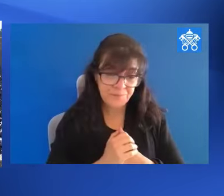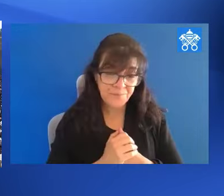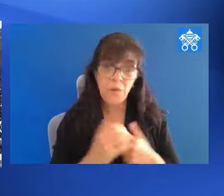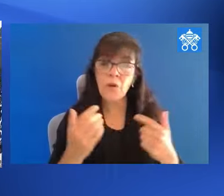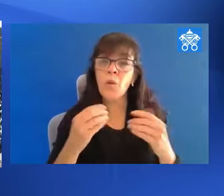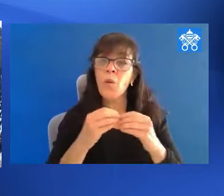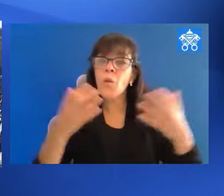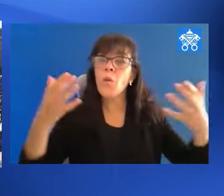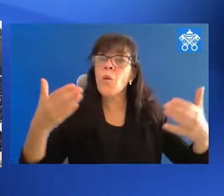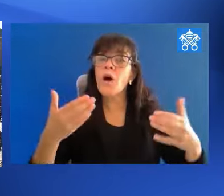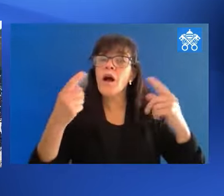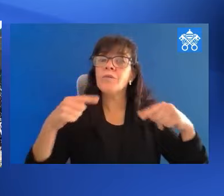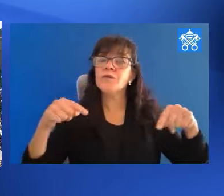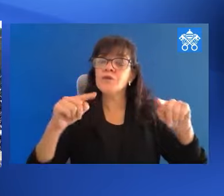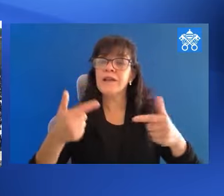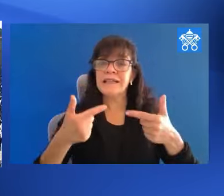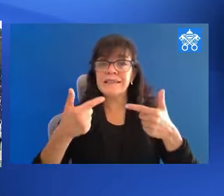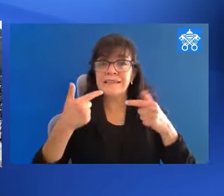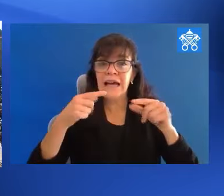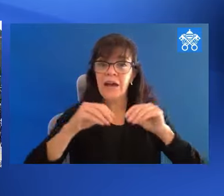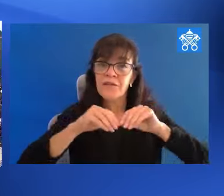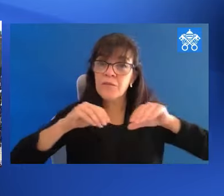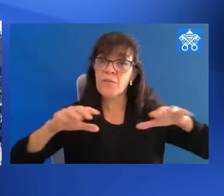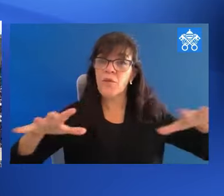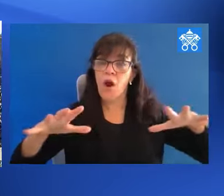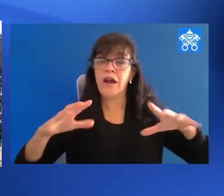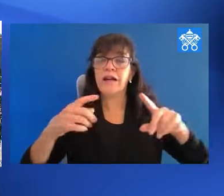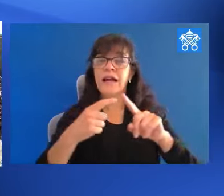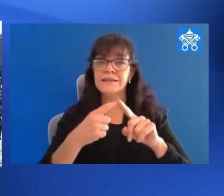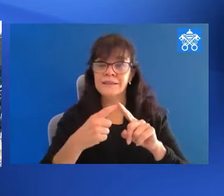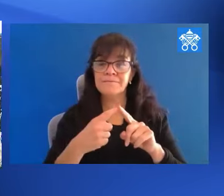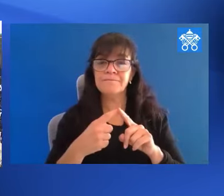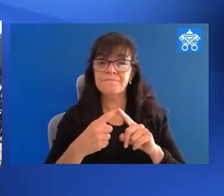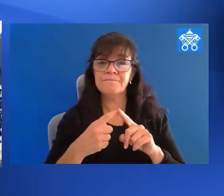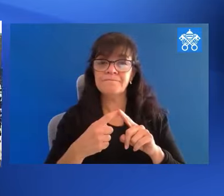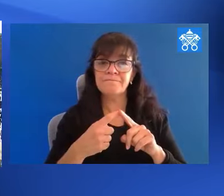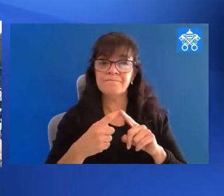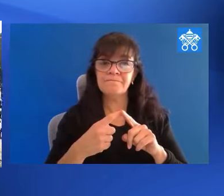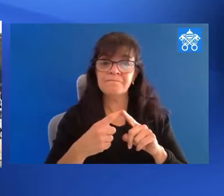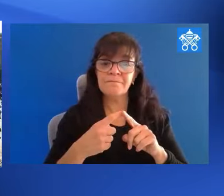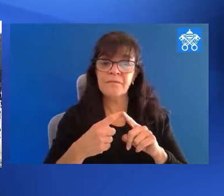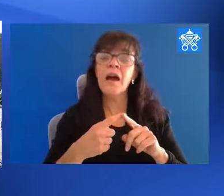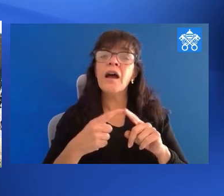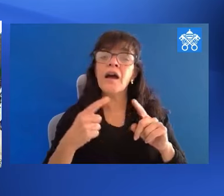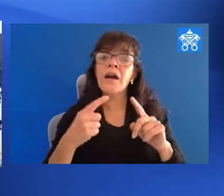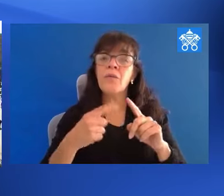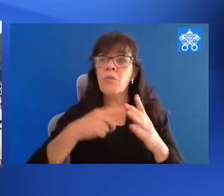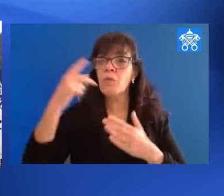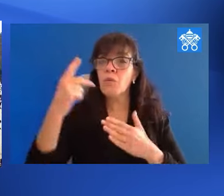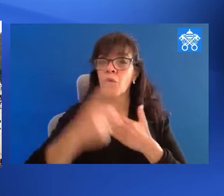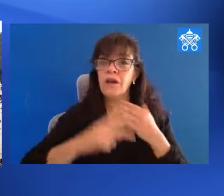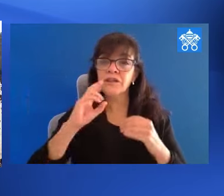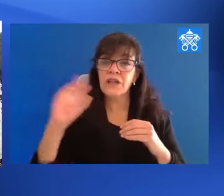broadcast. Some of you may be joining us through various Vatican media channels, perhaps the Vatican News app, the Radio Vaticana app,